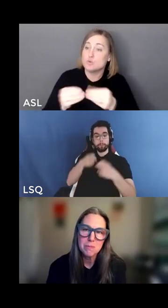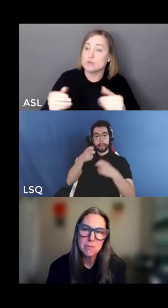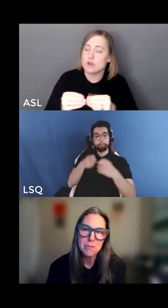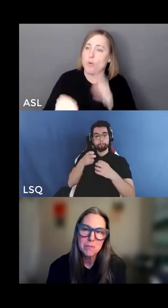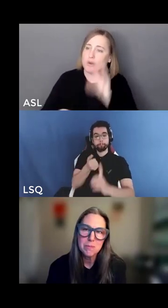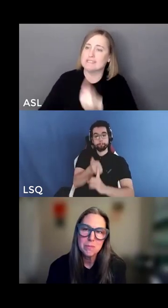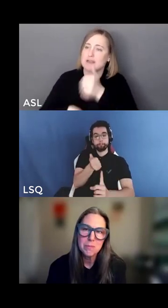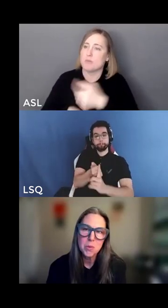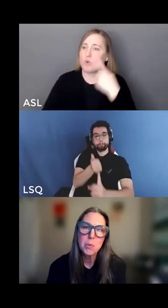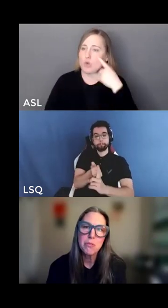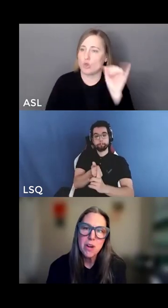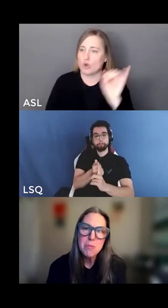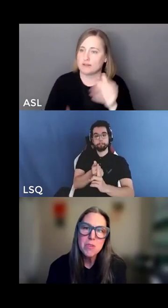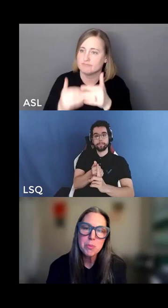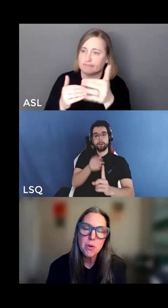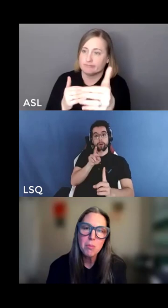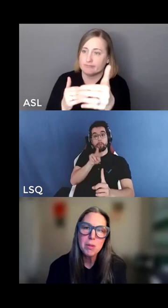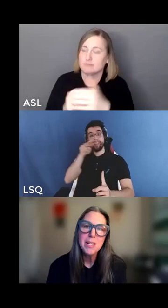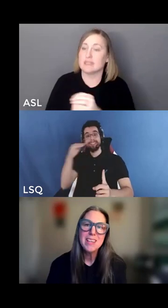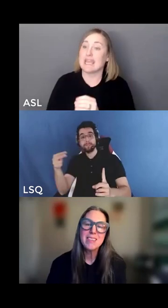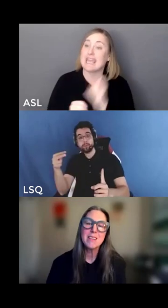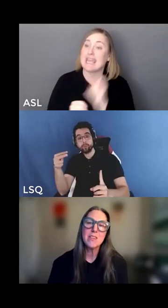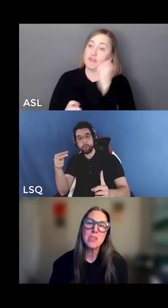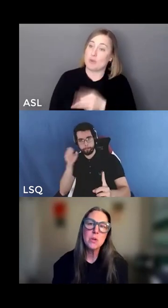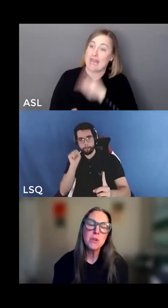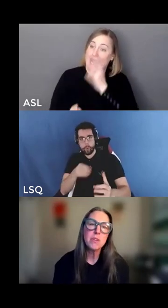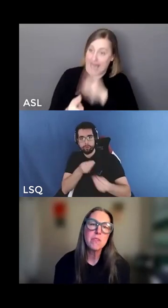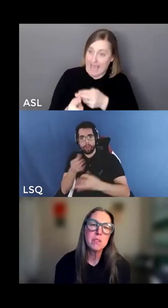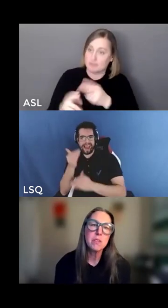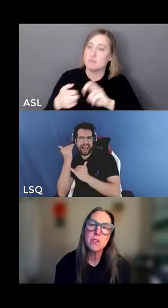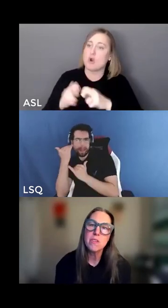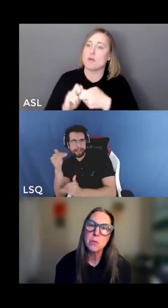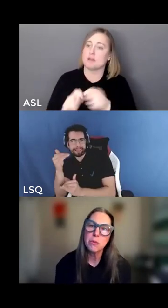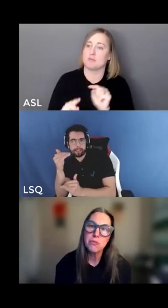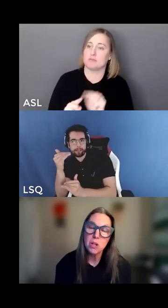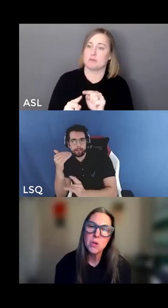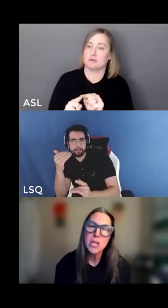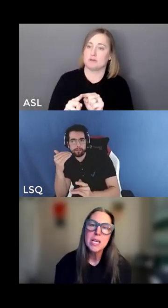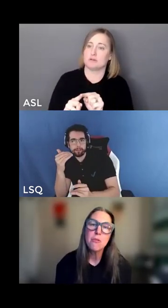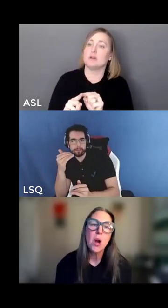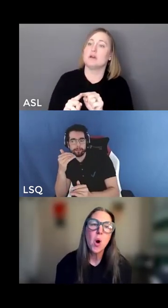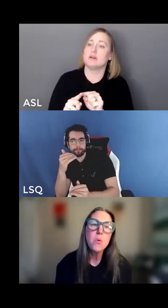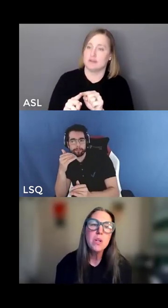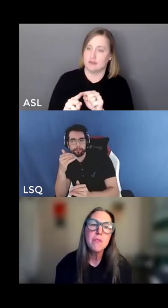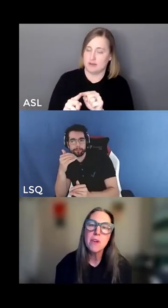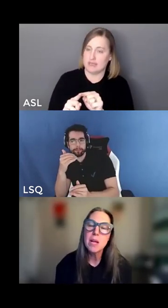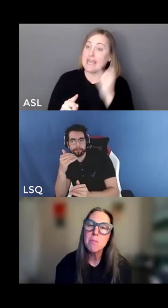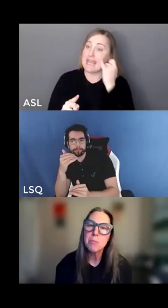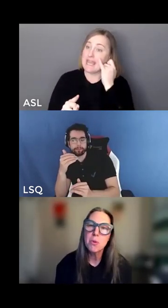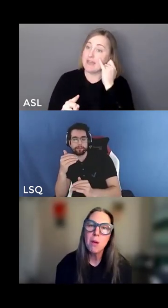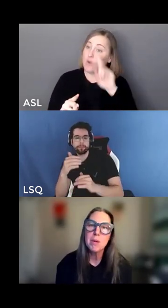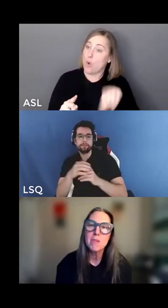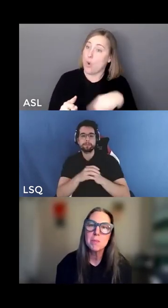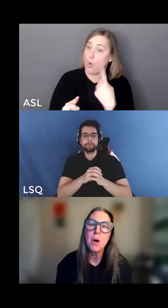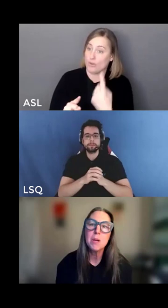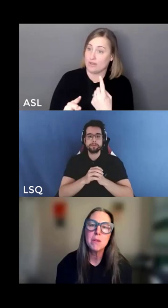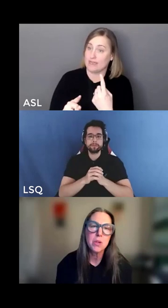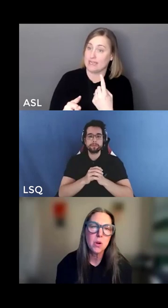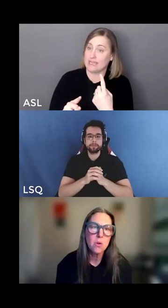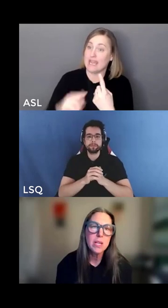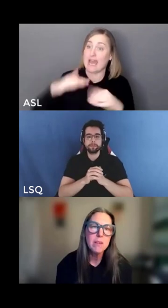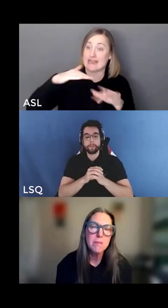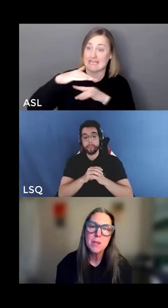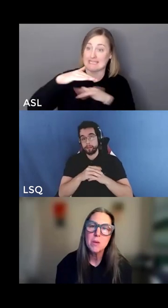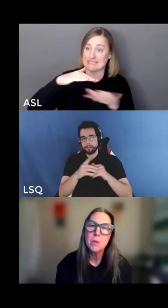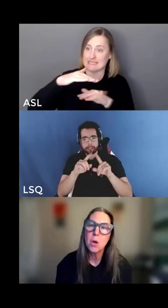what we frame as the problem sets the universe of solutions that will follow if we only frame the problem as the bottom